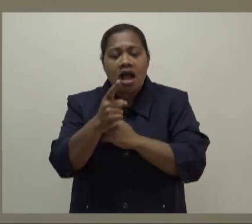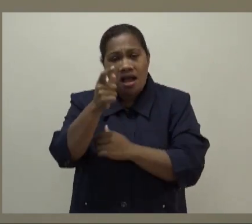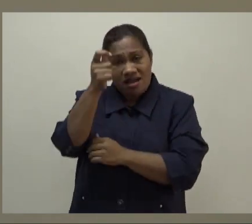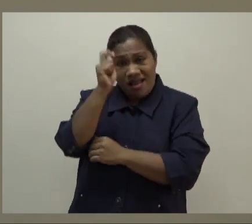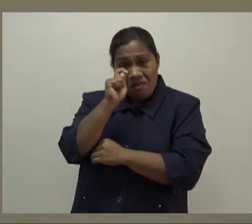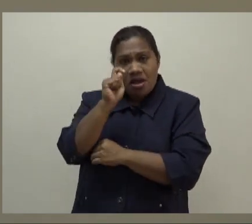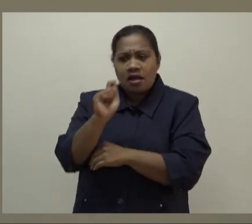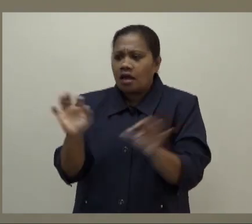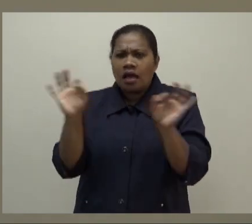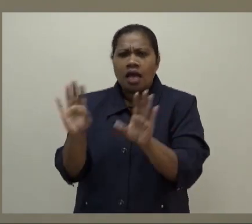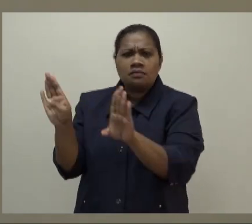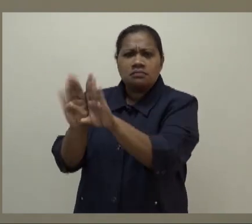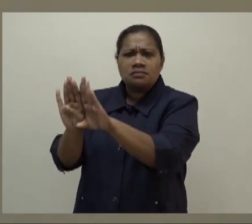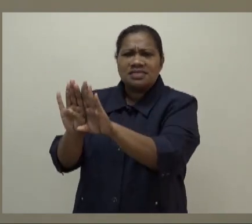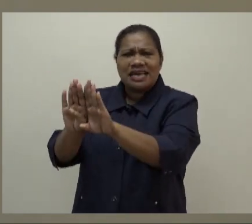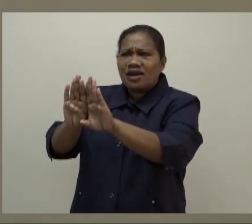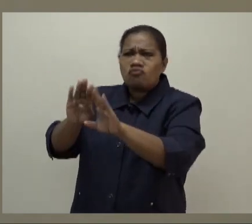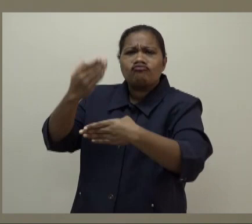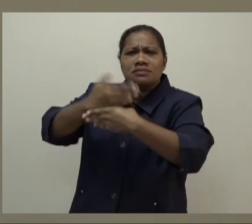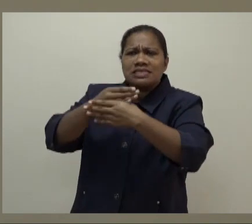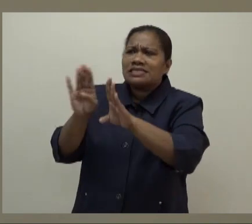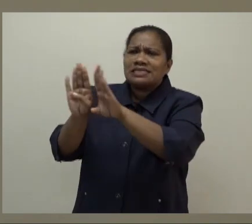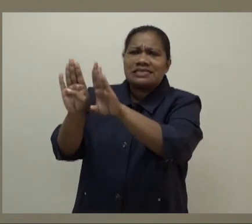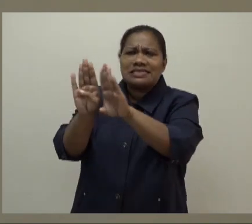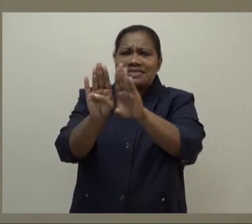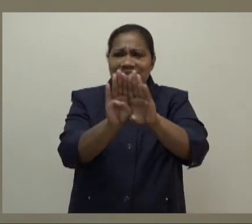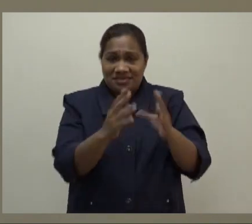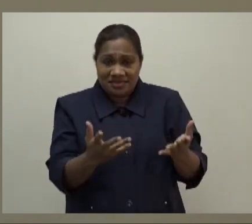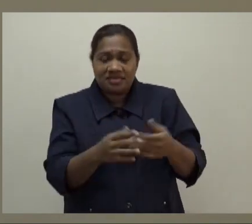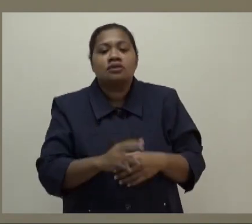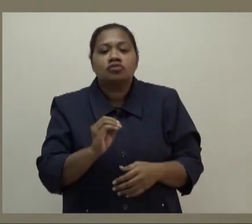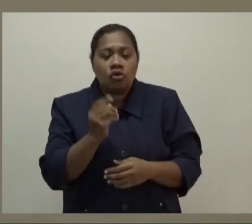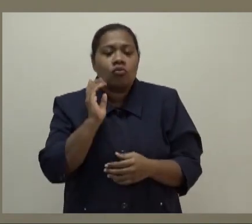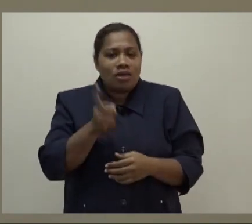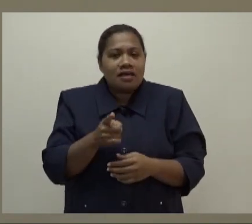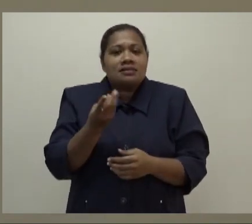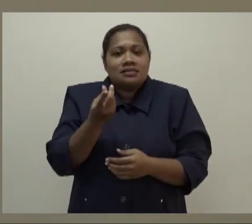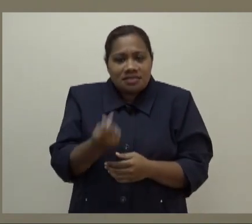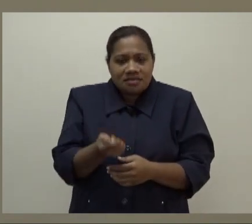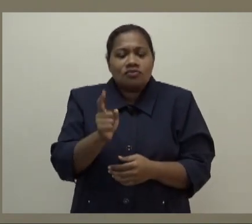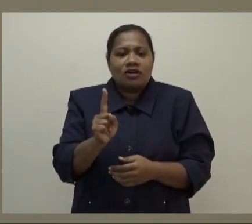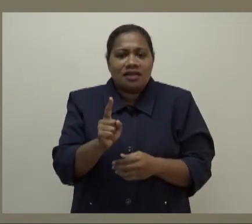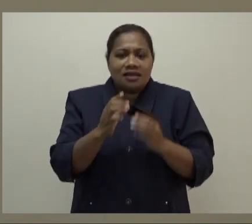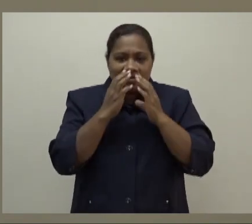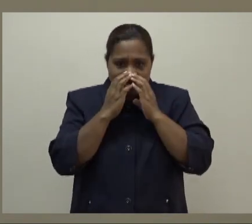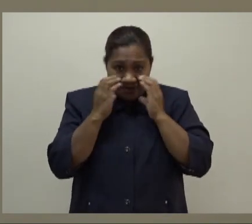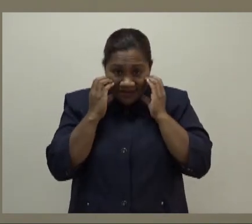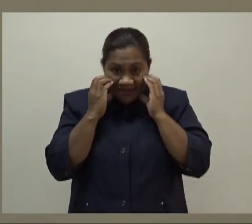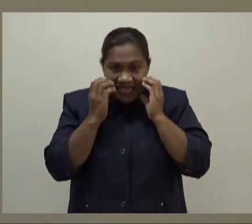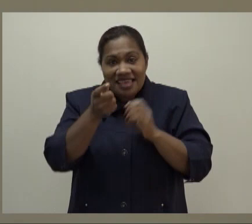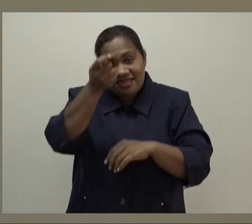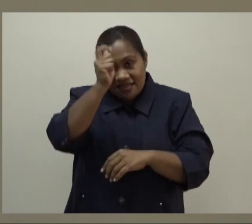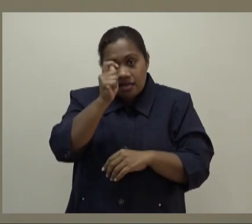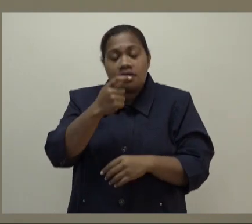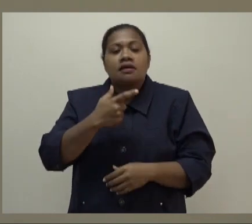Some of our measures with regards that we maintain, like the masks and the nightclubs, these are just recognizing the fact that the virus is